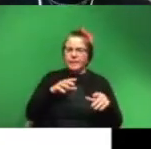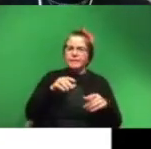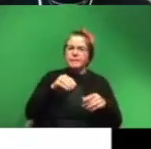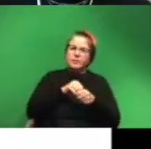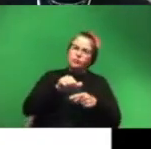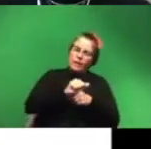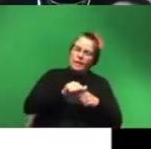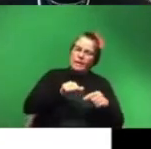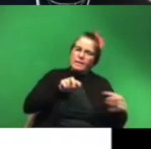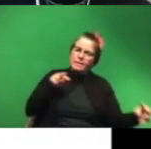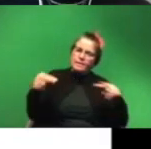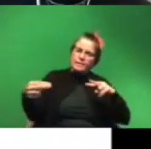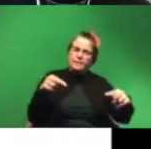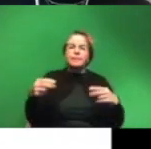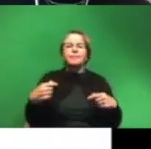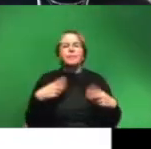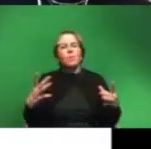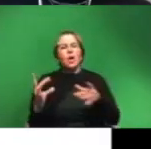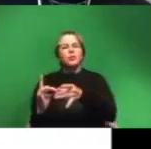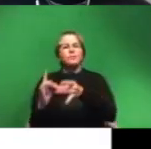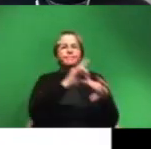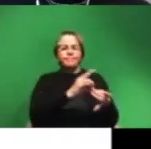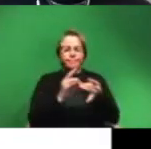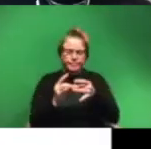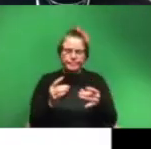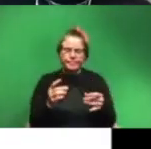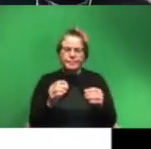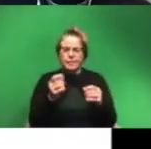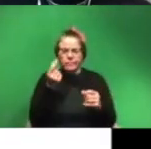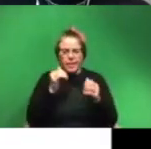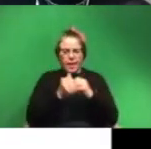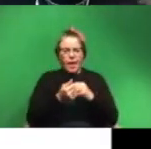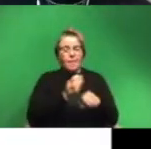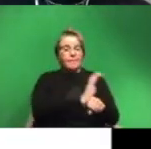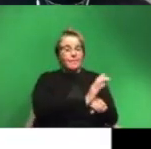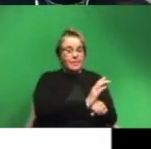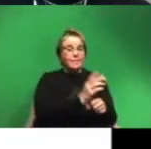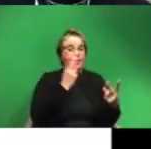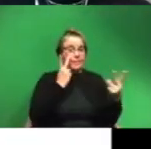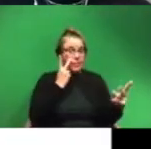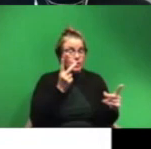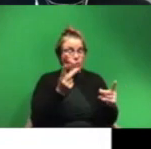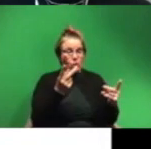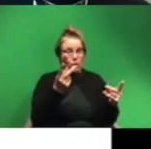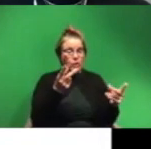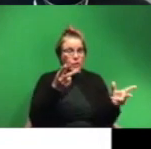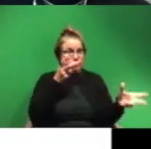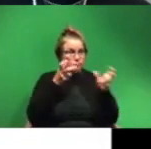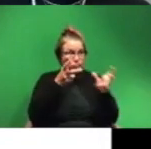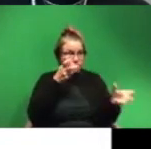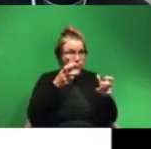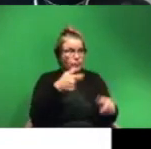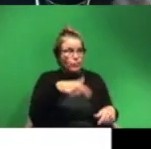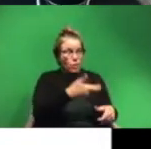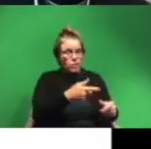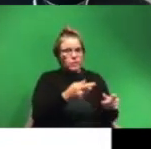um but i really want to bridge these two and understanding how the film the visual input the visual experiences that we watch can